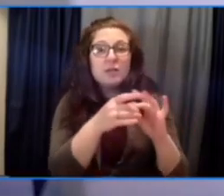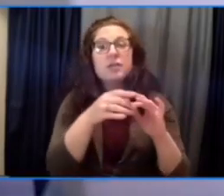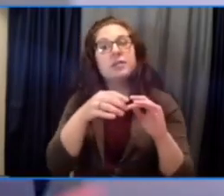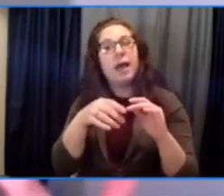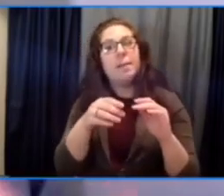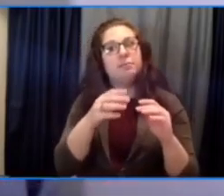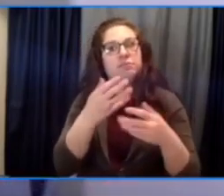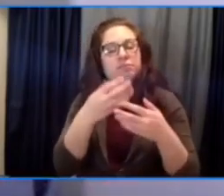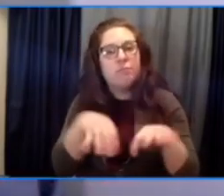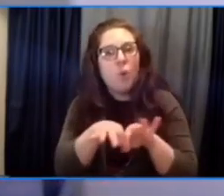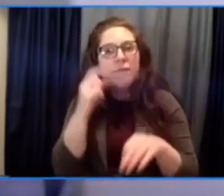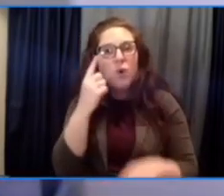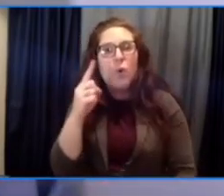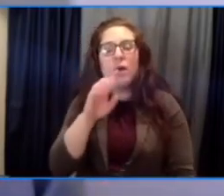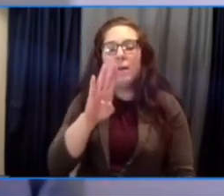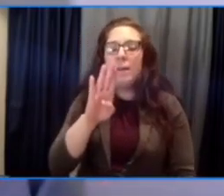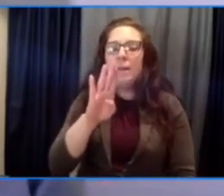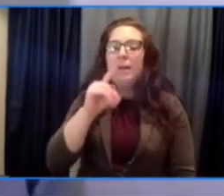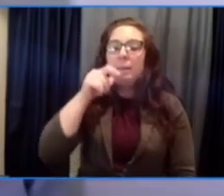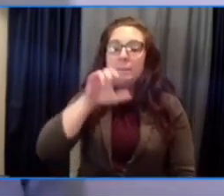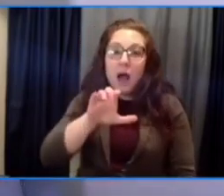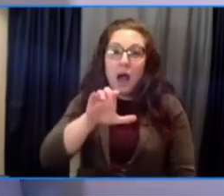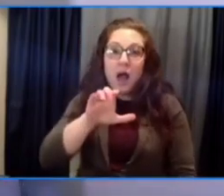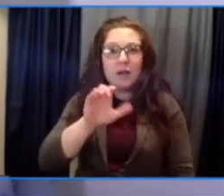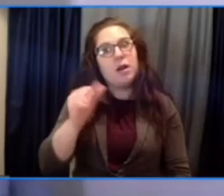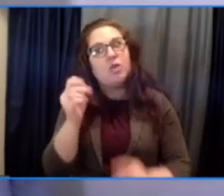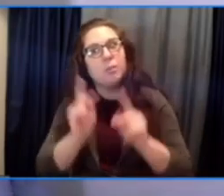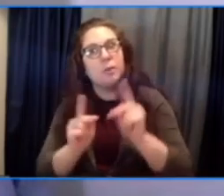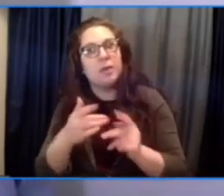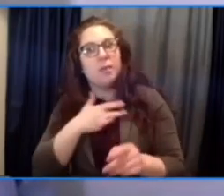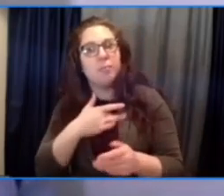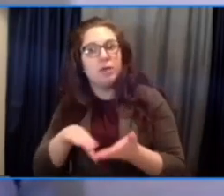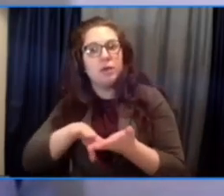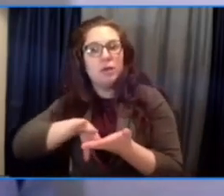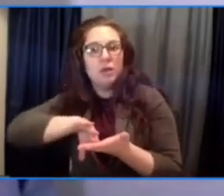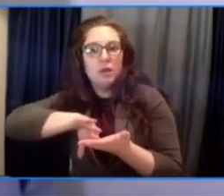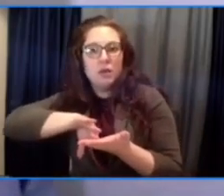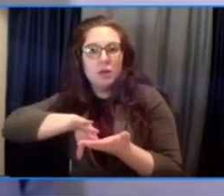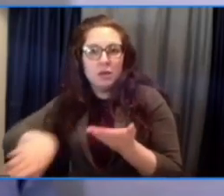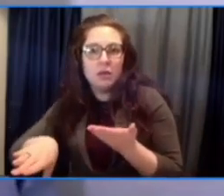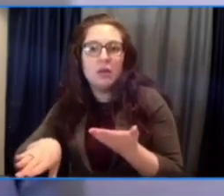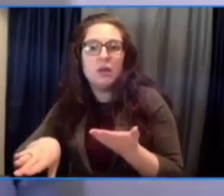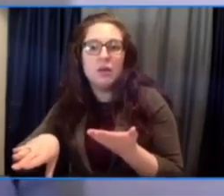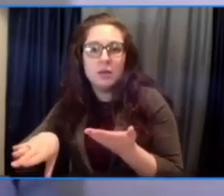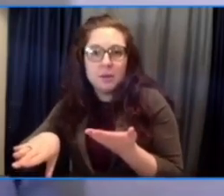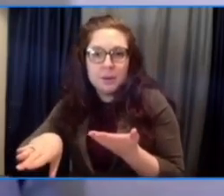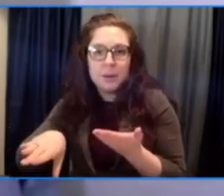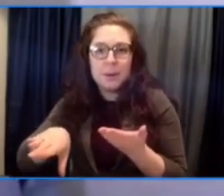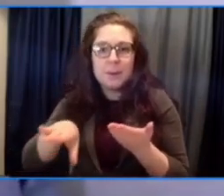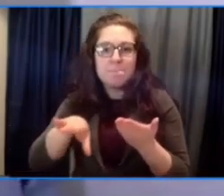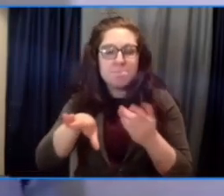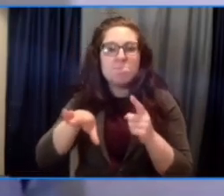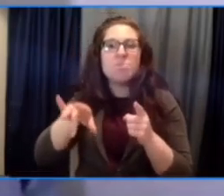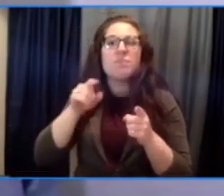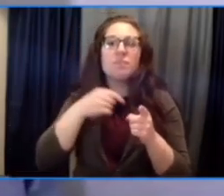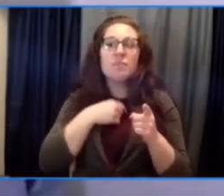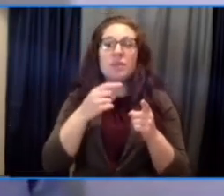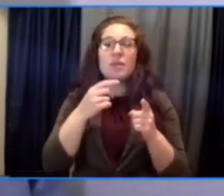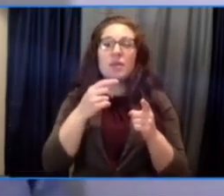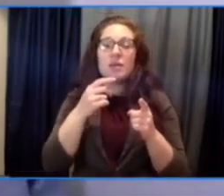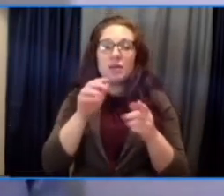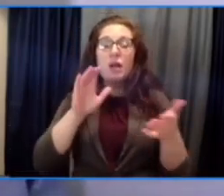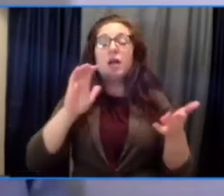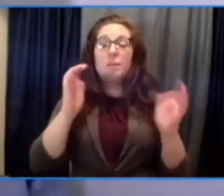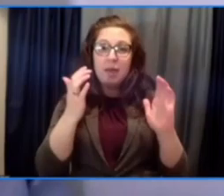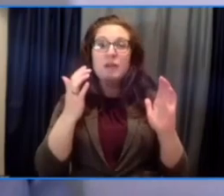AAPI, and other historically marginalized communities, and pair that with the 360 investment of centering and organizing